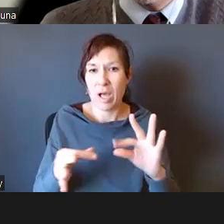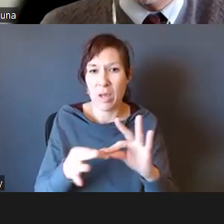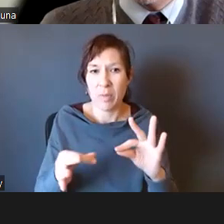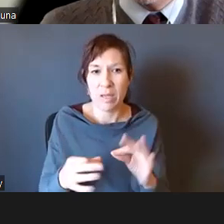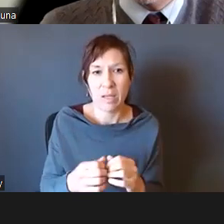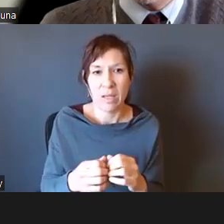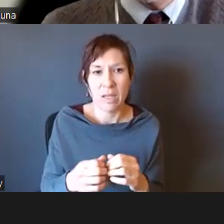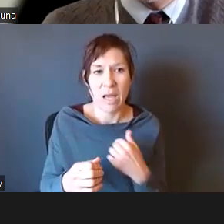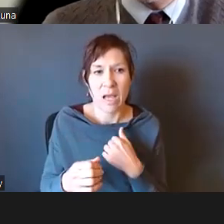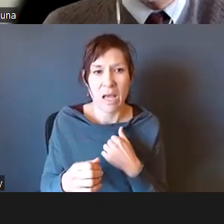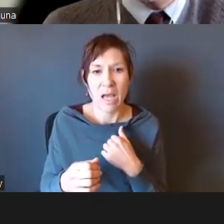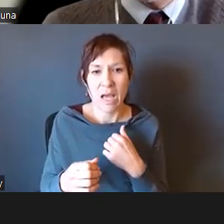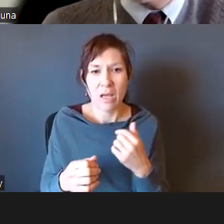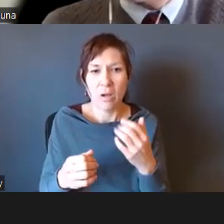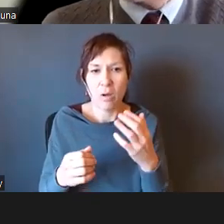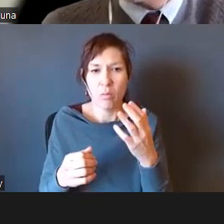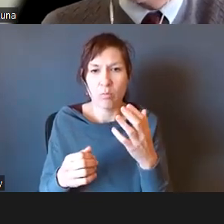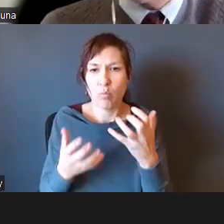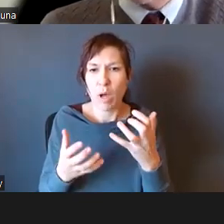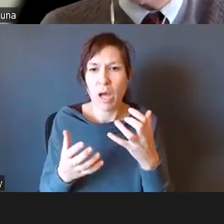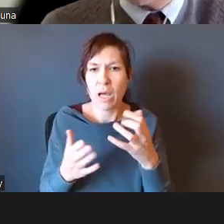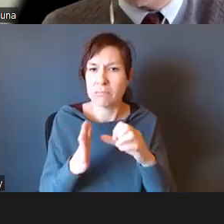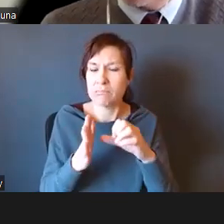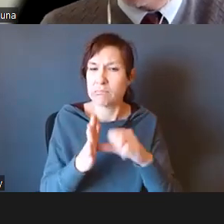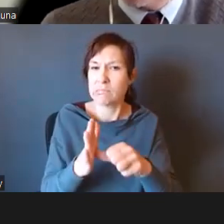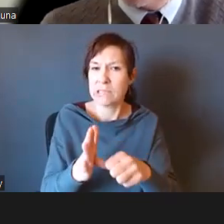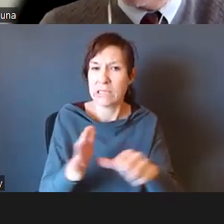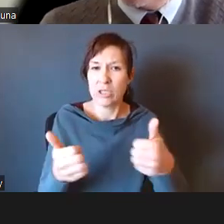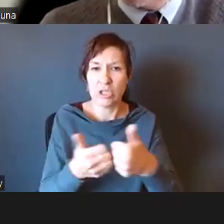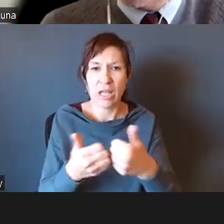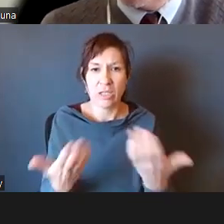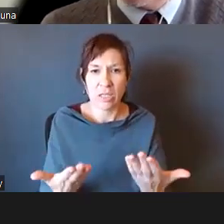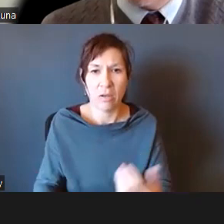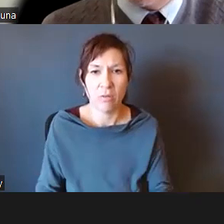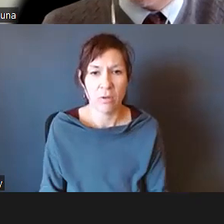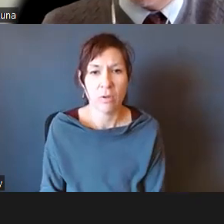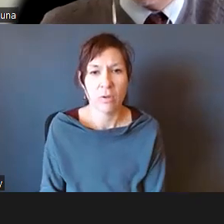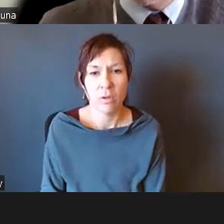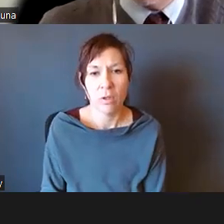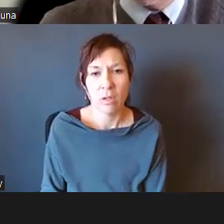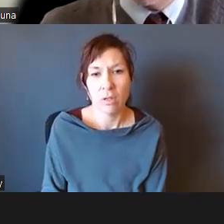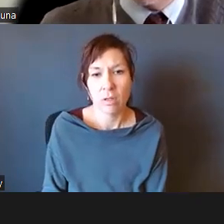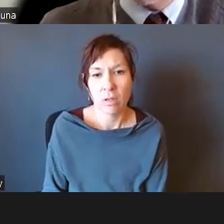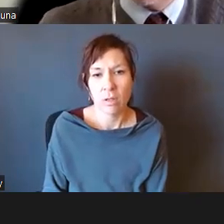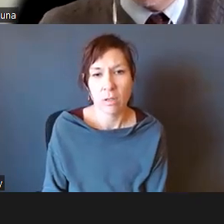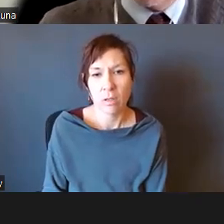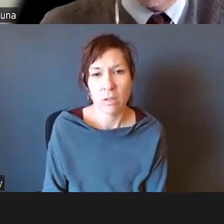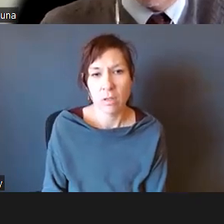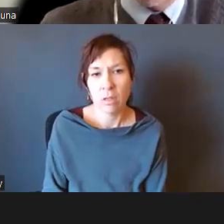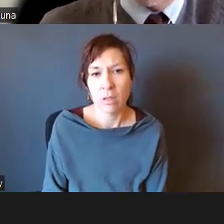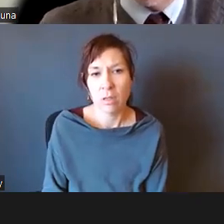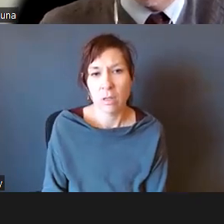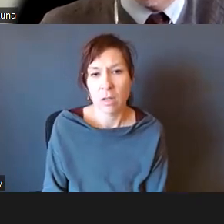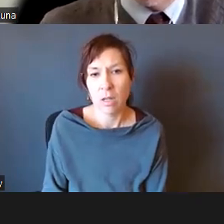this the challenge here, which is that it's, I have found it difficult to be